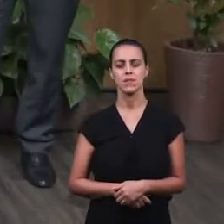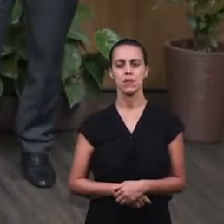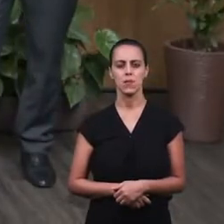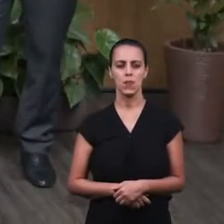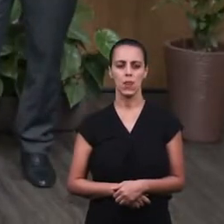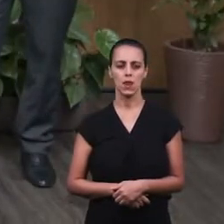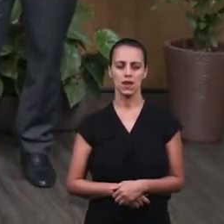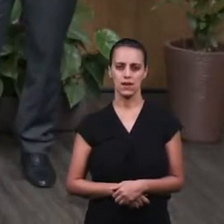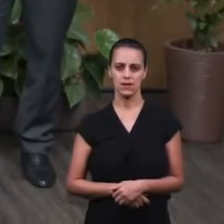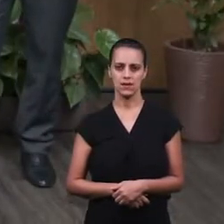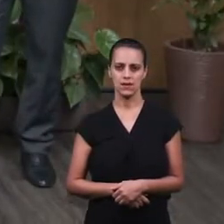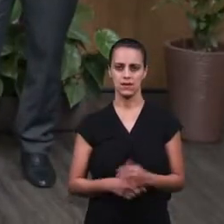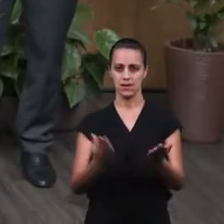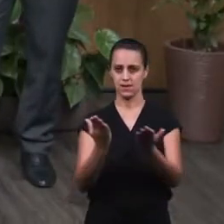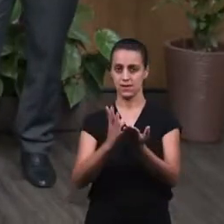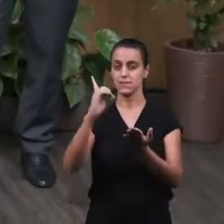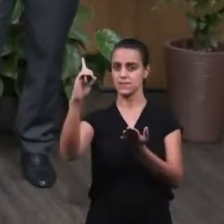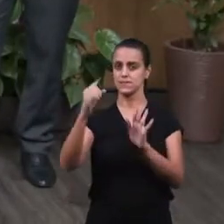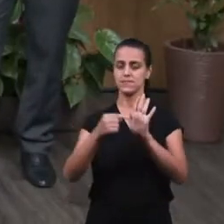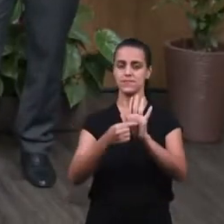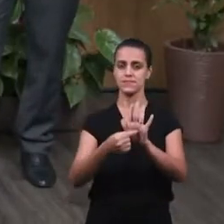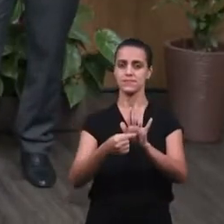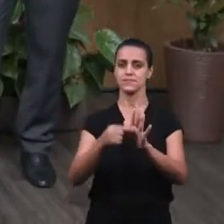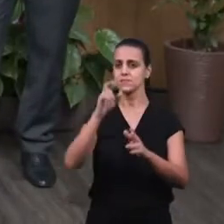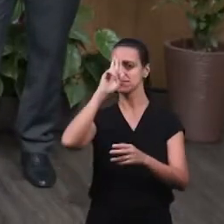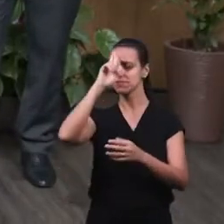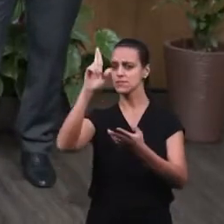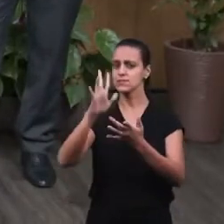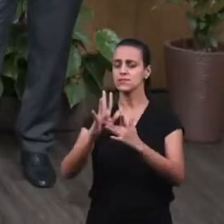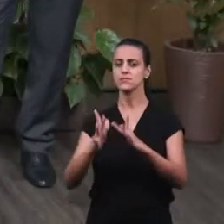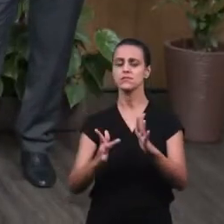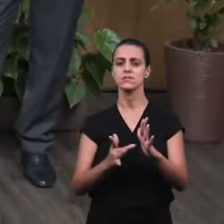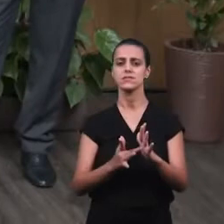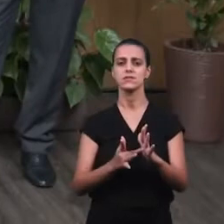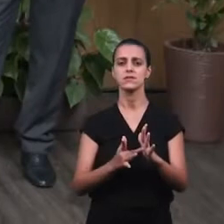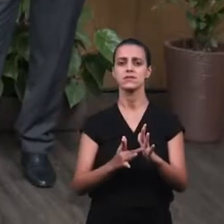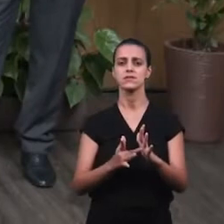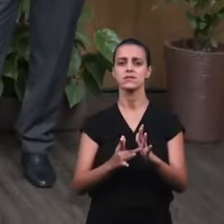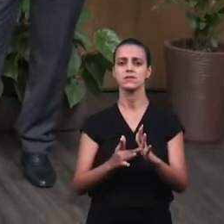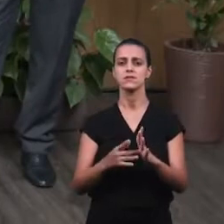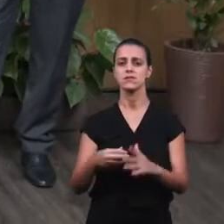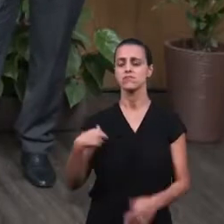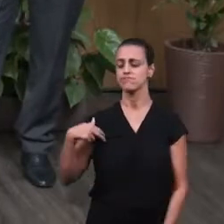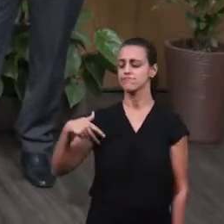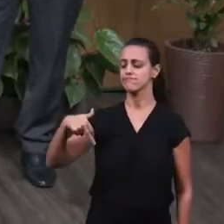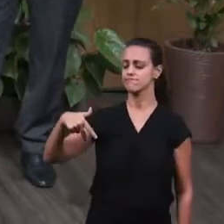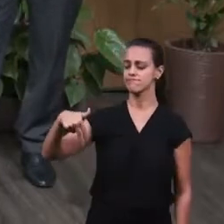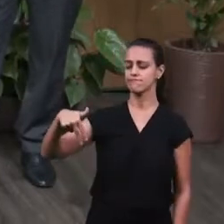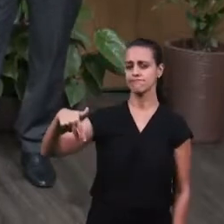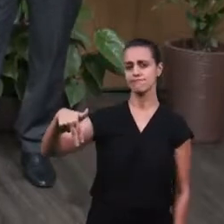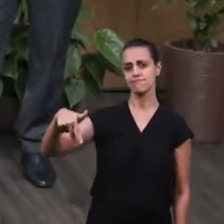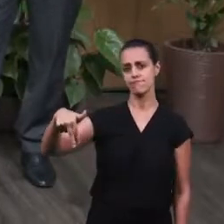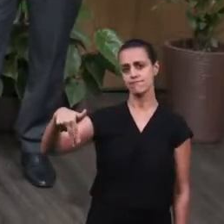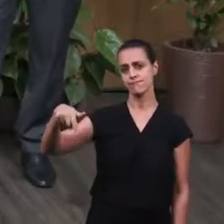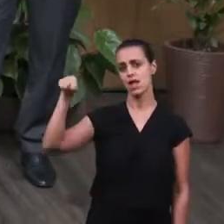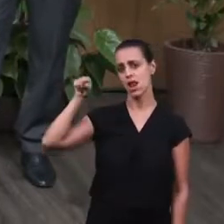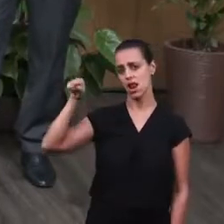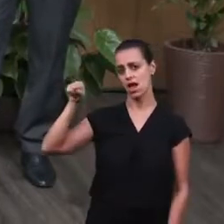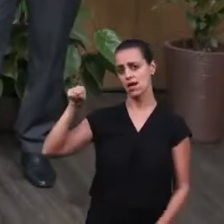The Bible says that the Lord Jesus was walking through Jericho.